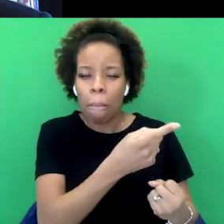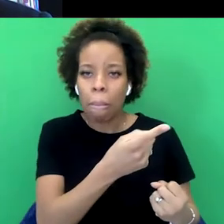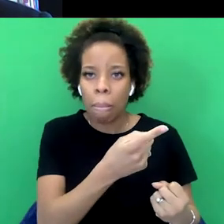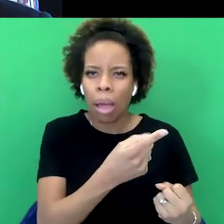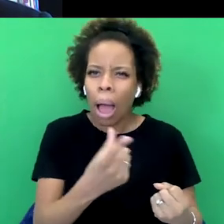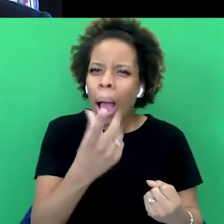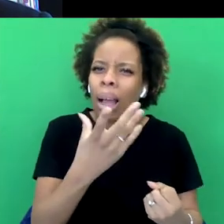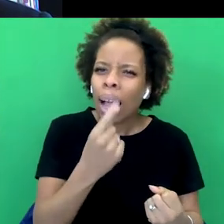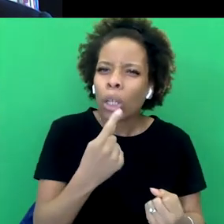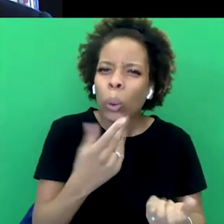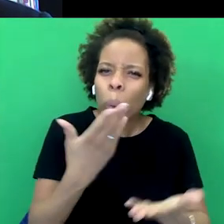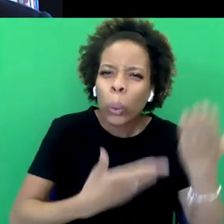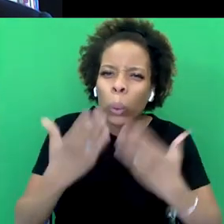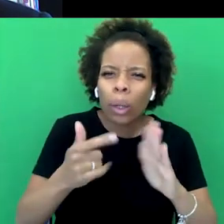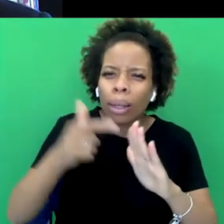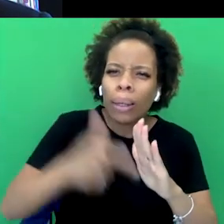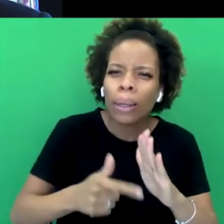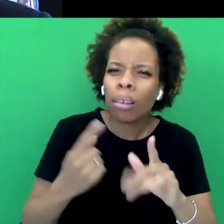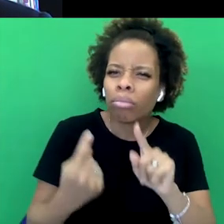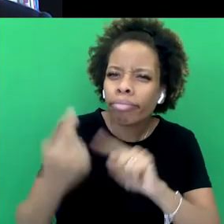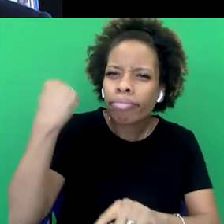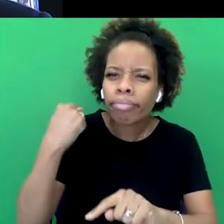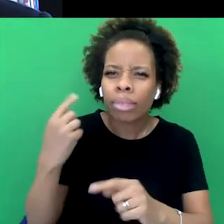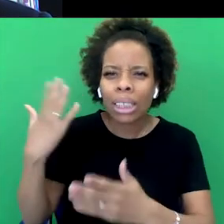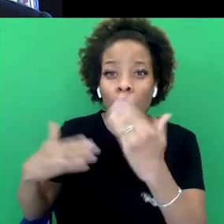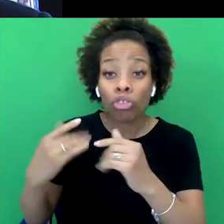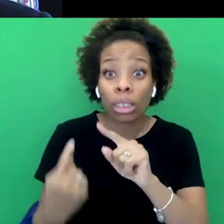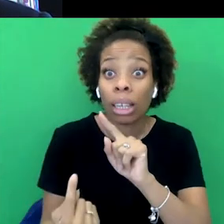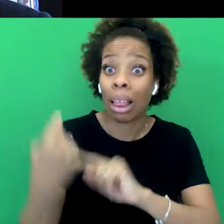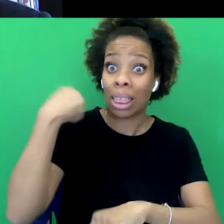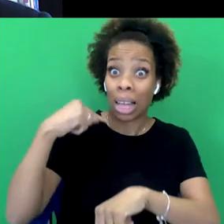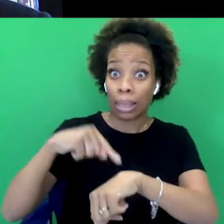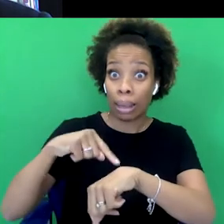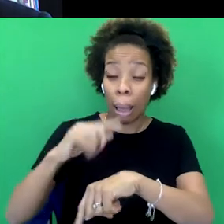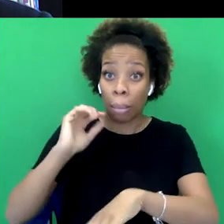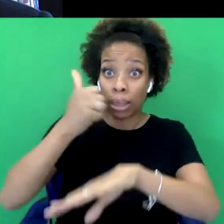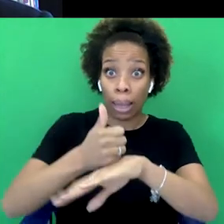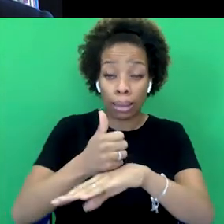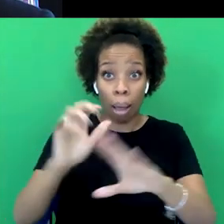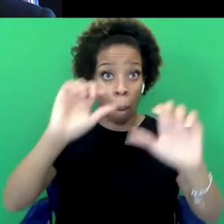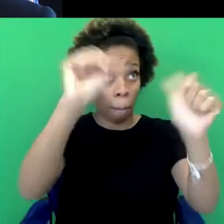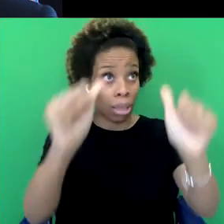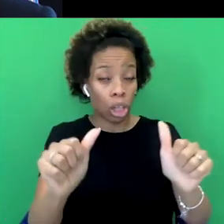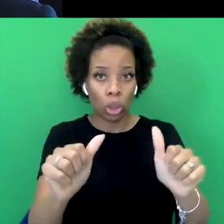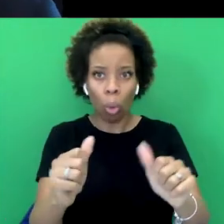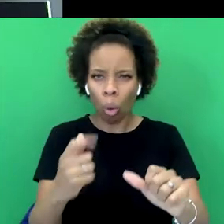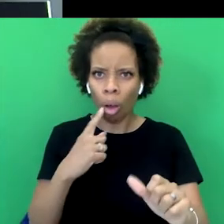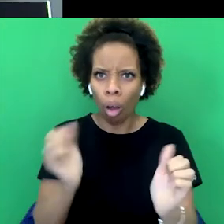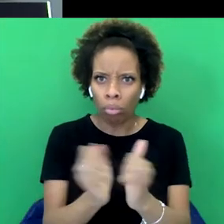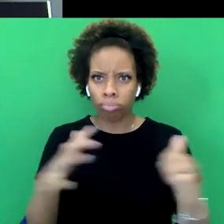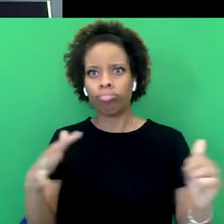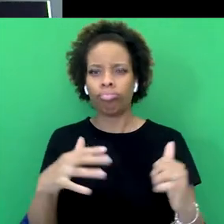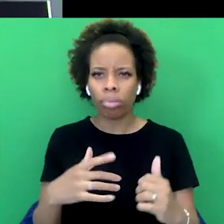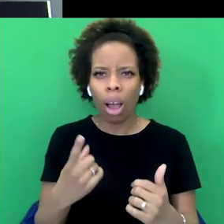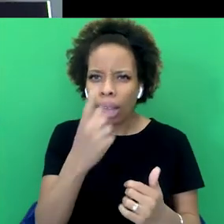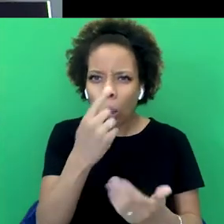of our history, that prove that people involved at the time thought they were objectionable. Yeah, I guess the thing that comes to mind is